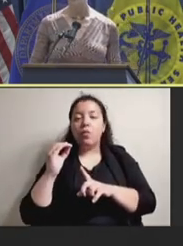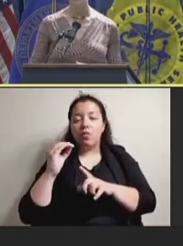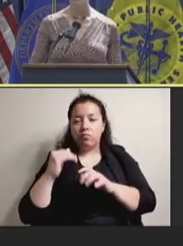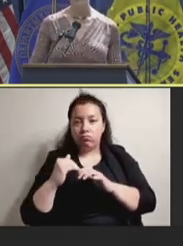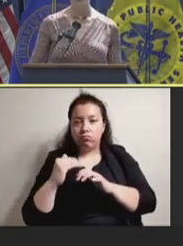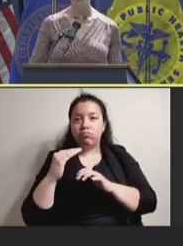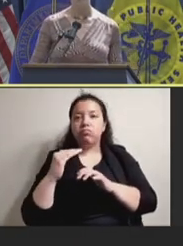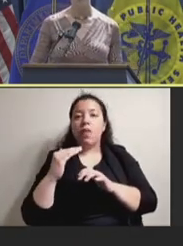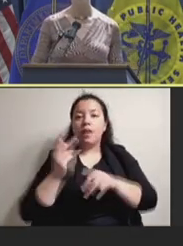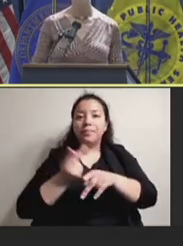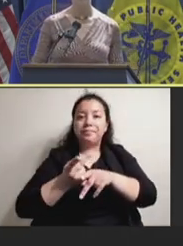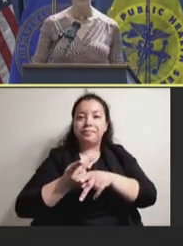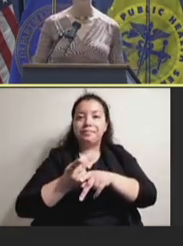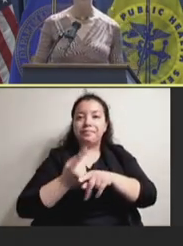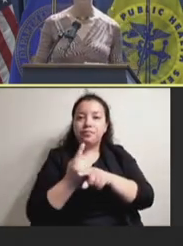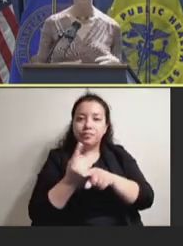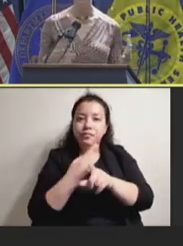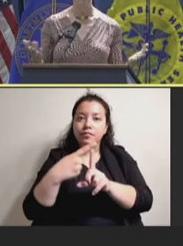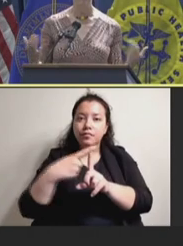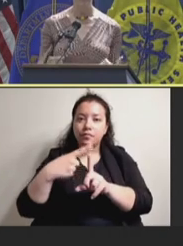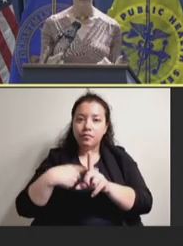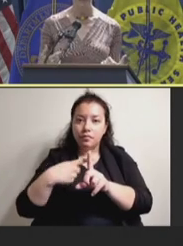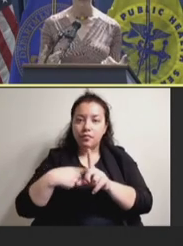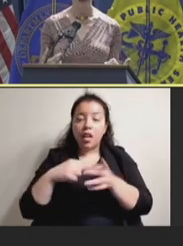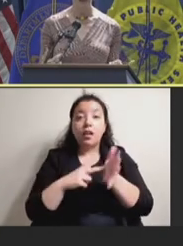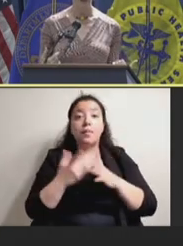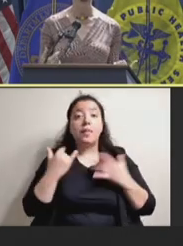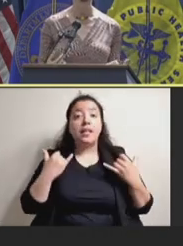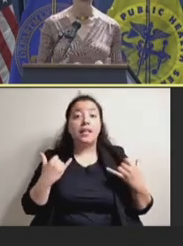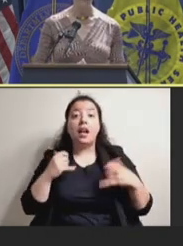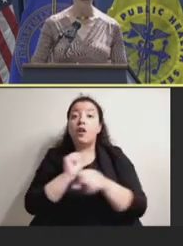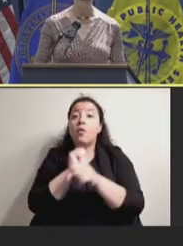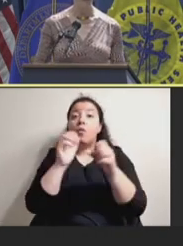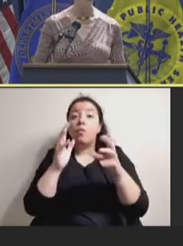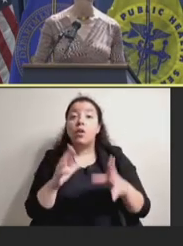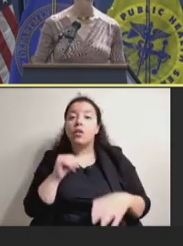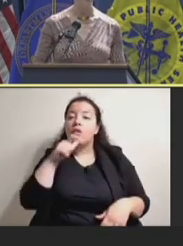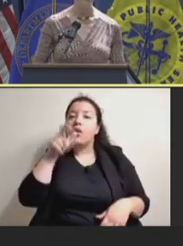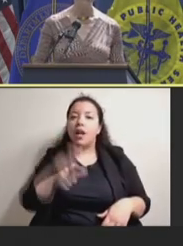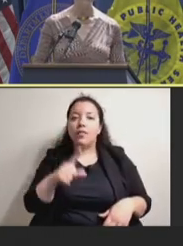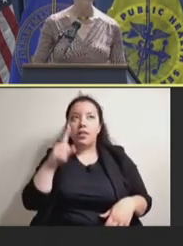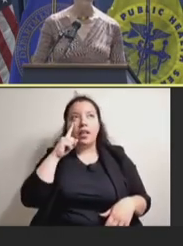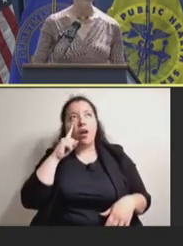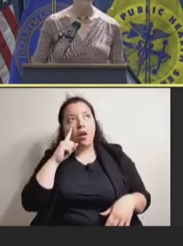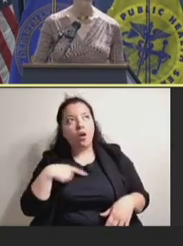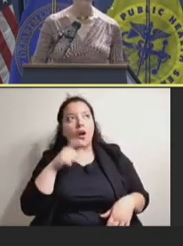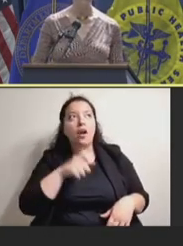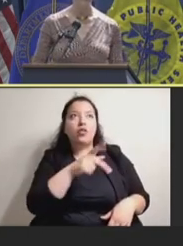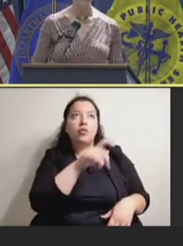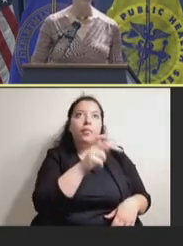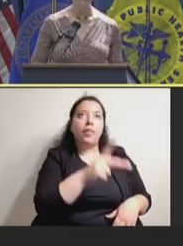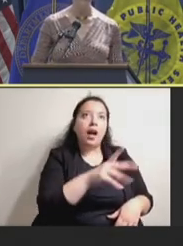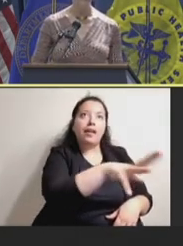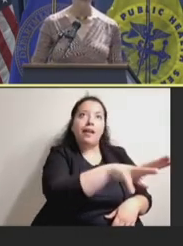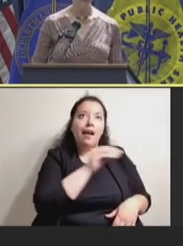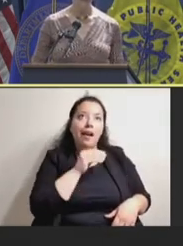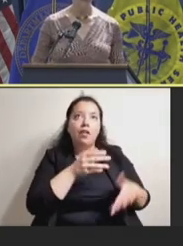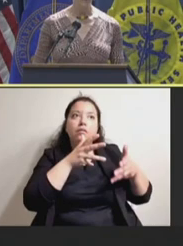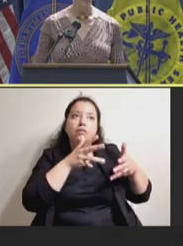then take the time and planning to get their ice packs out of the freezer early and let them condition.